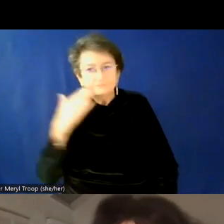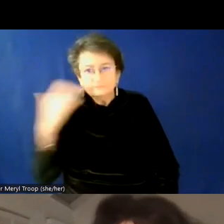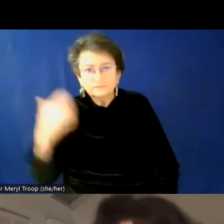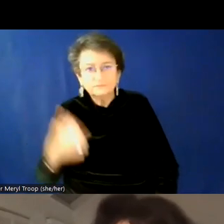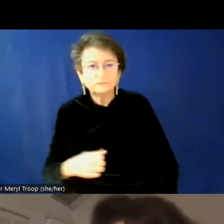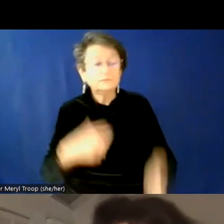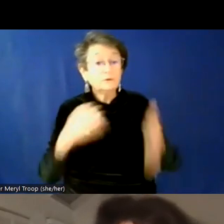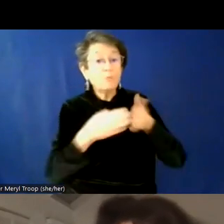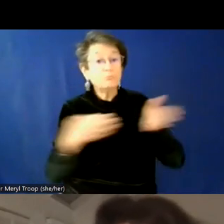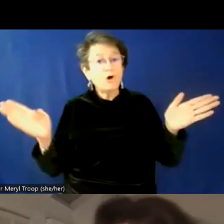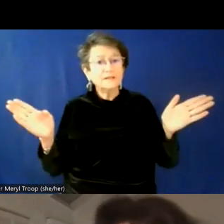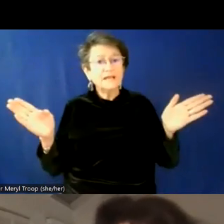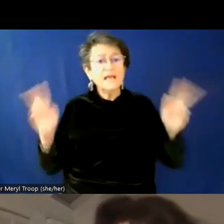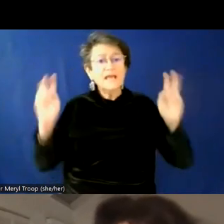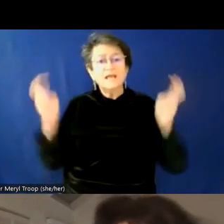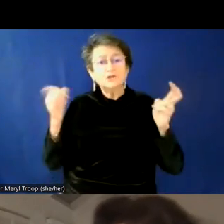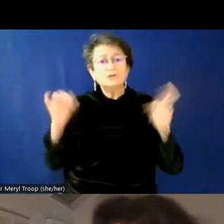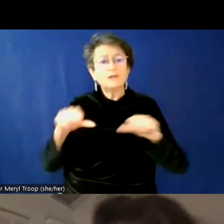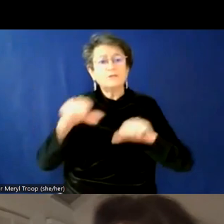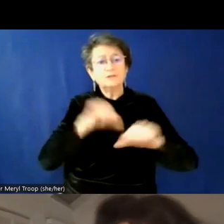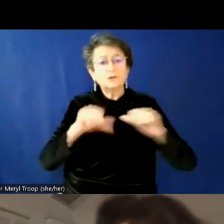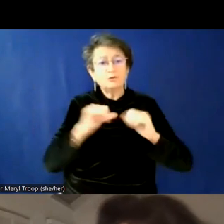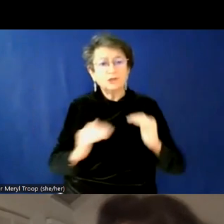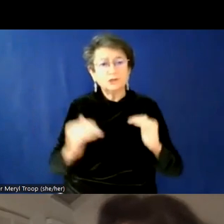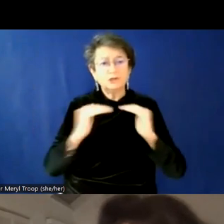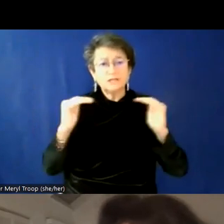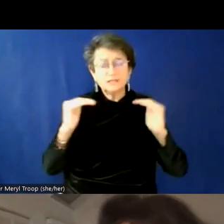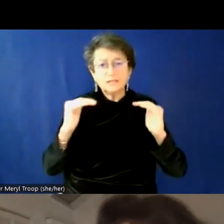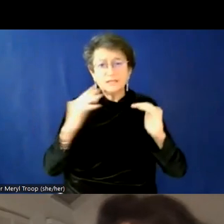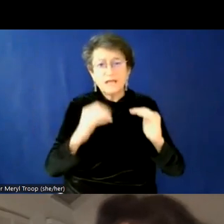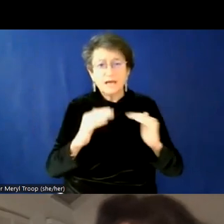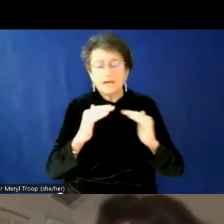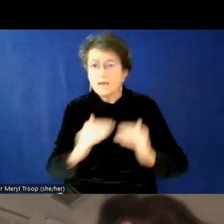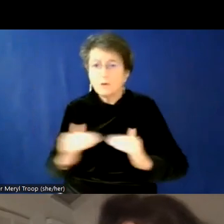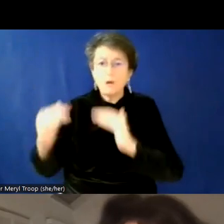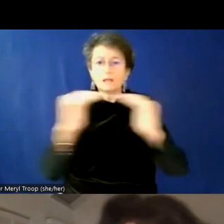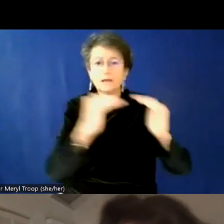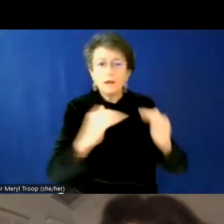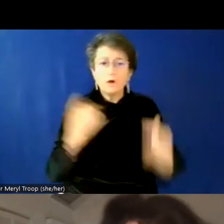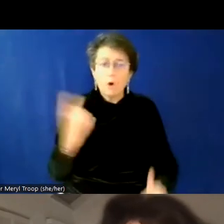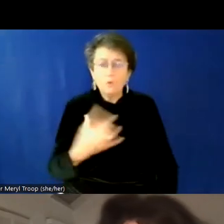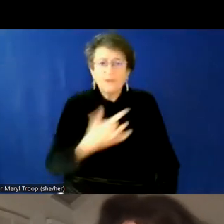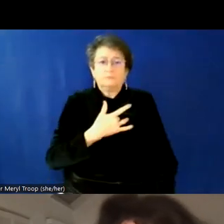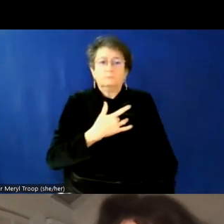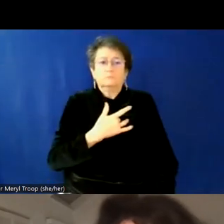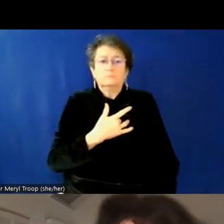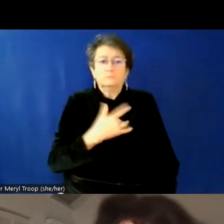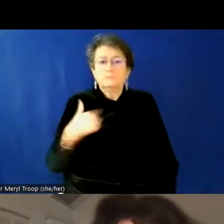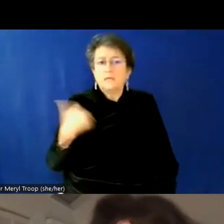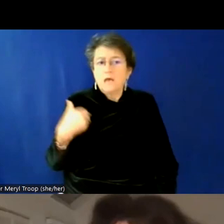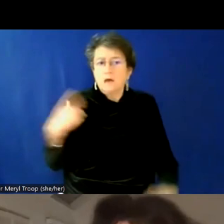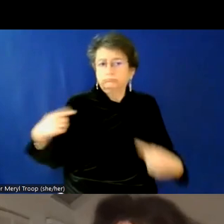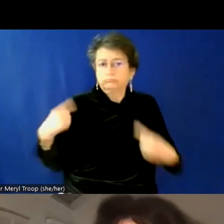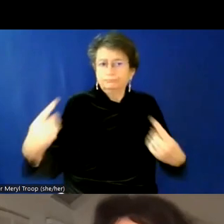like issues of social justice and equality have always been very important to me from, uh, a very early age. And I've sought out